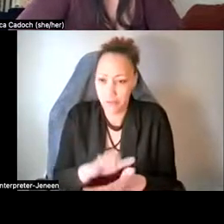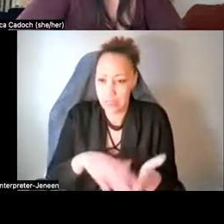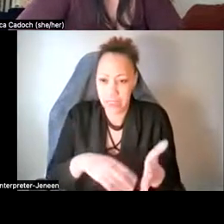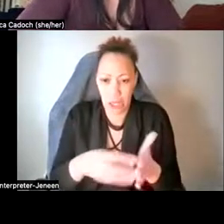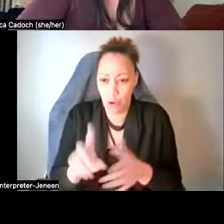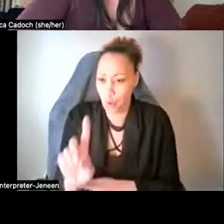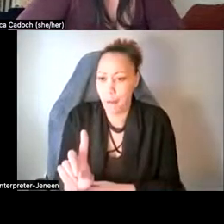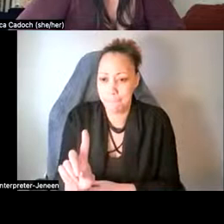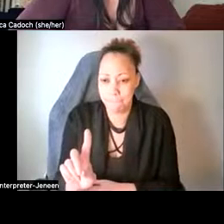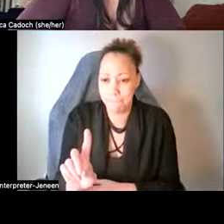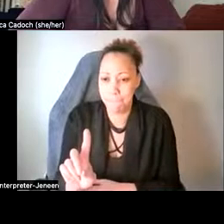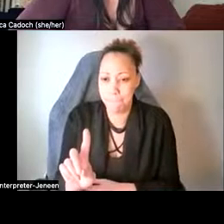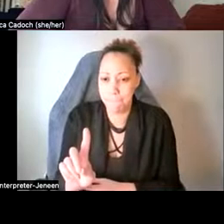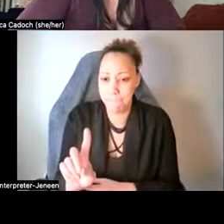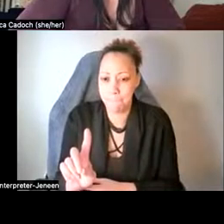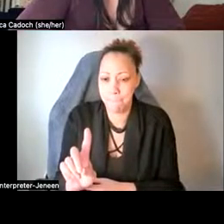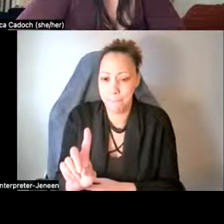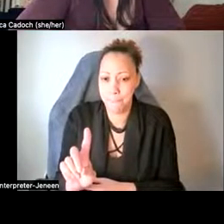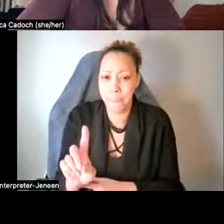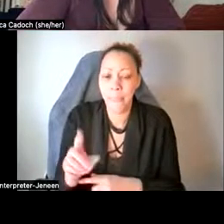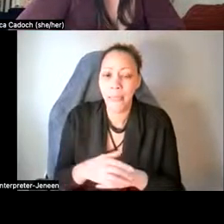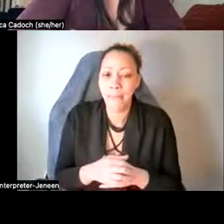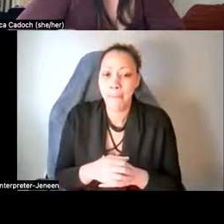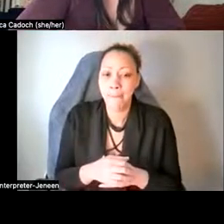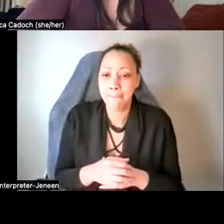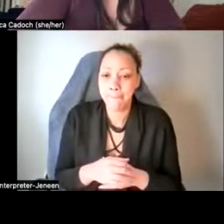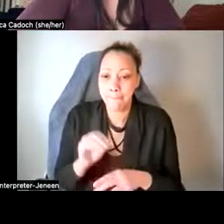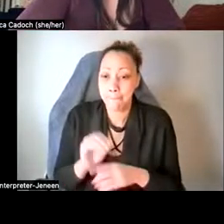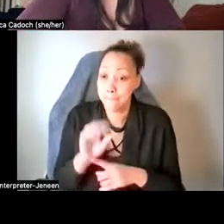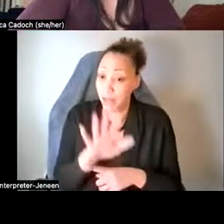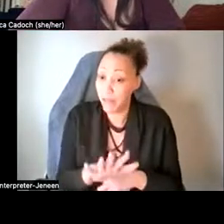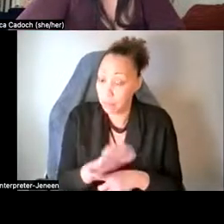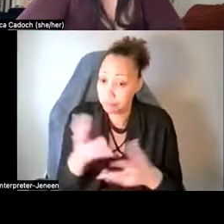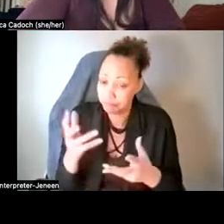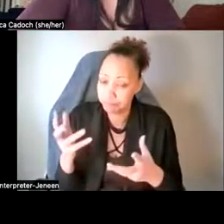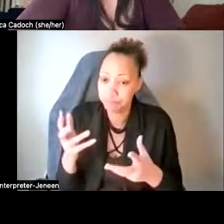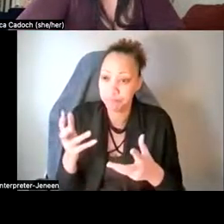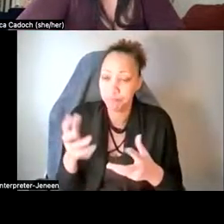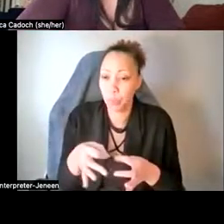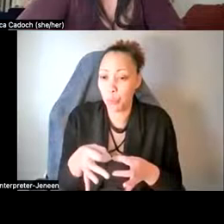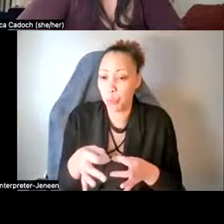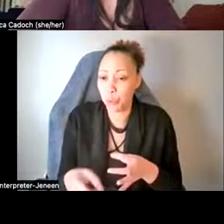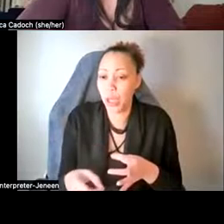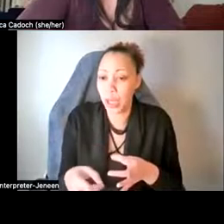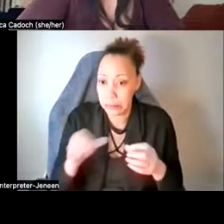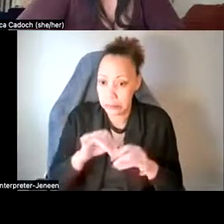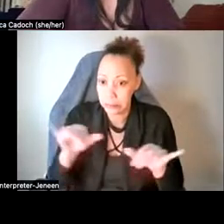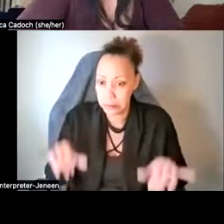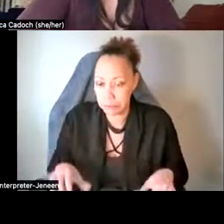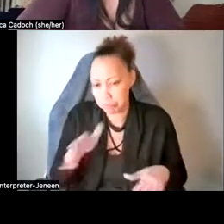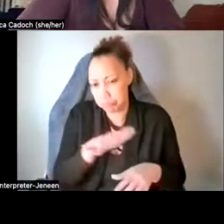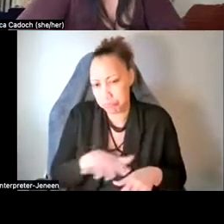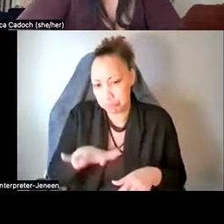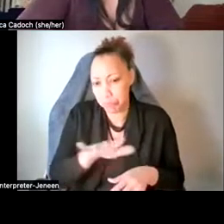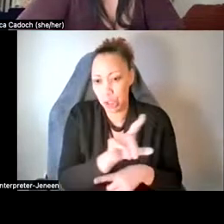um, and, uh, the effects of that last, um, I think somewhere between 20